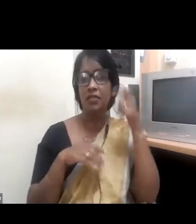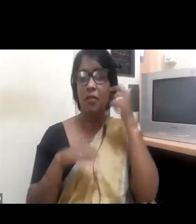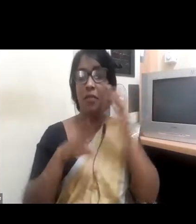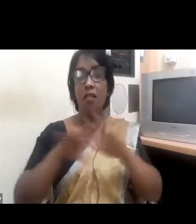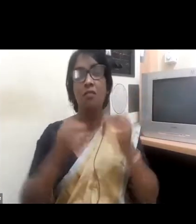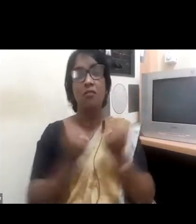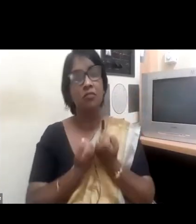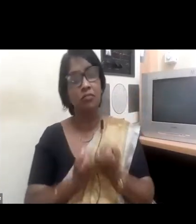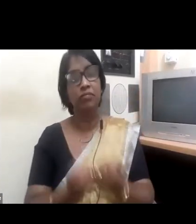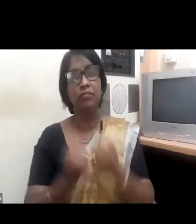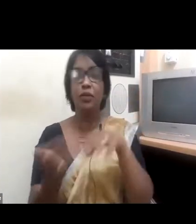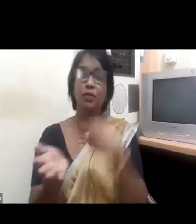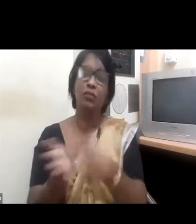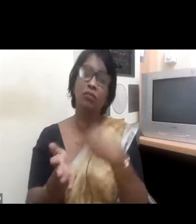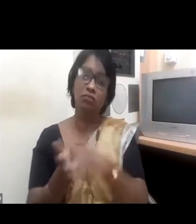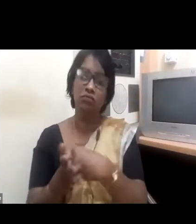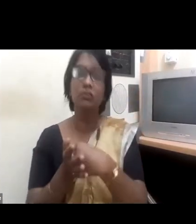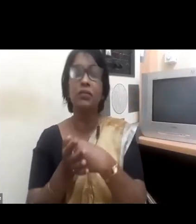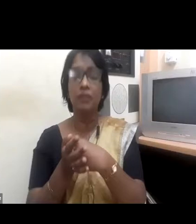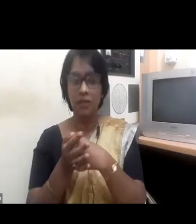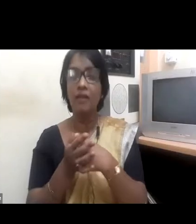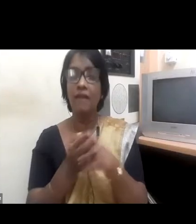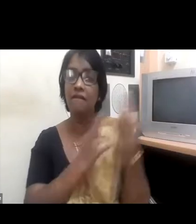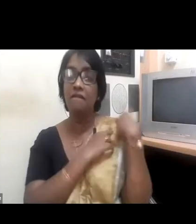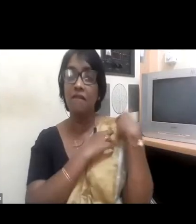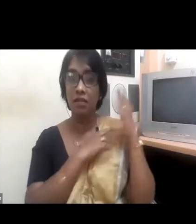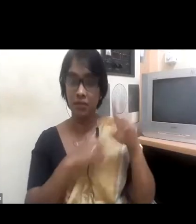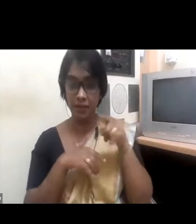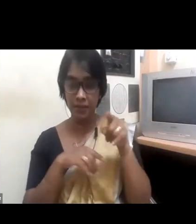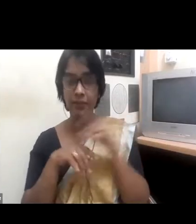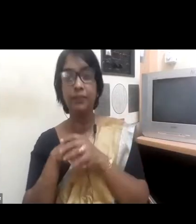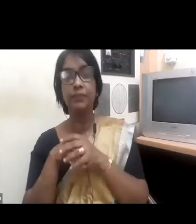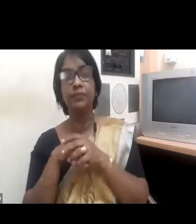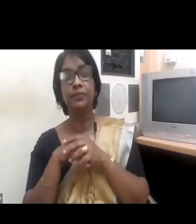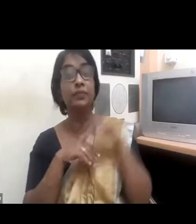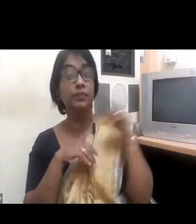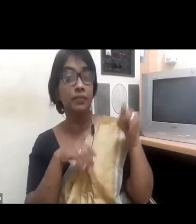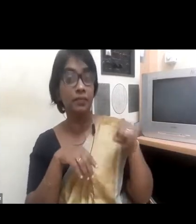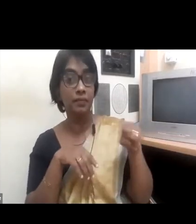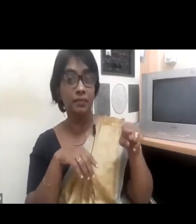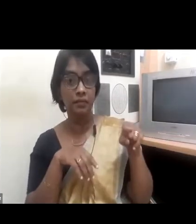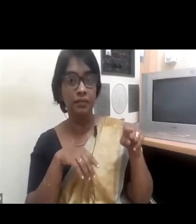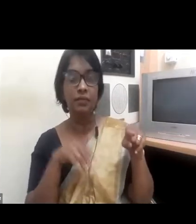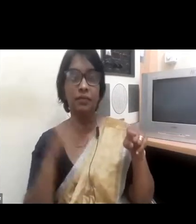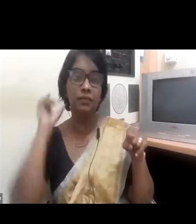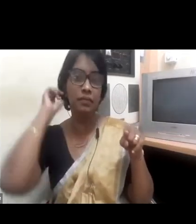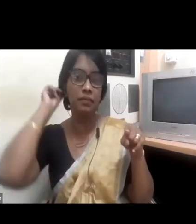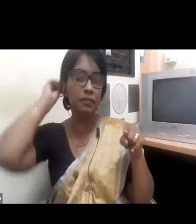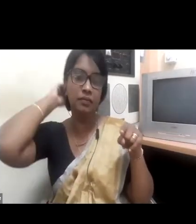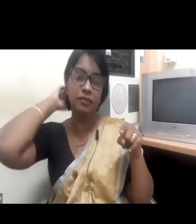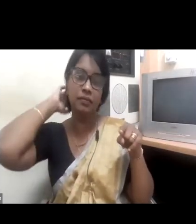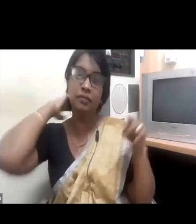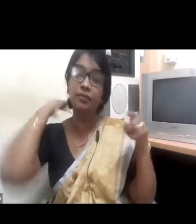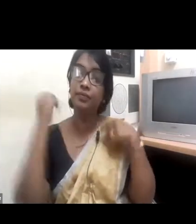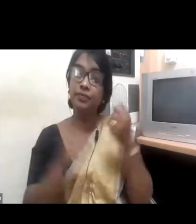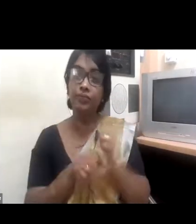pandemic has aggravated the burnout that women are feeling because of the double burden.